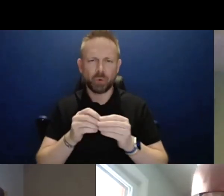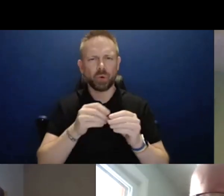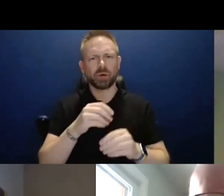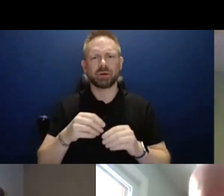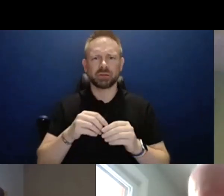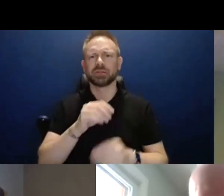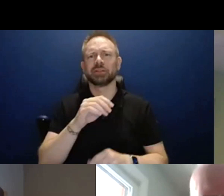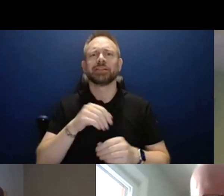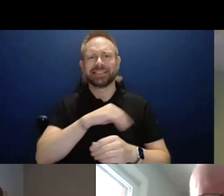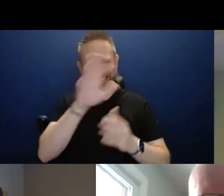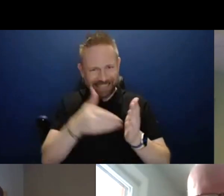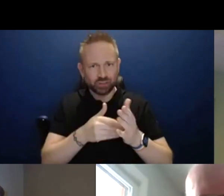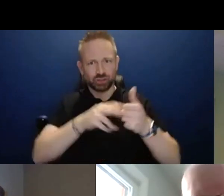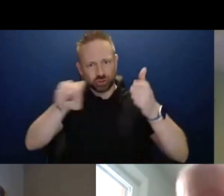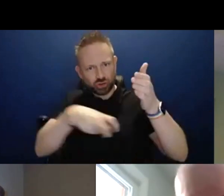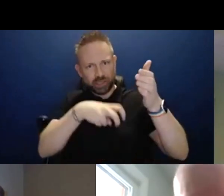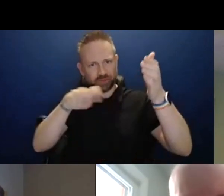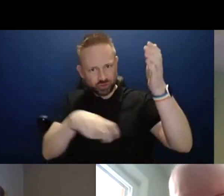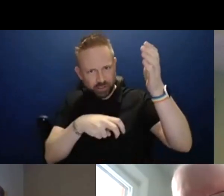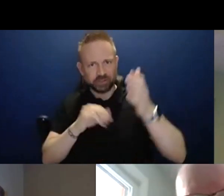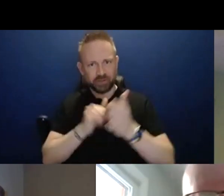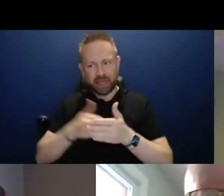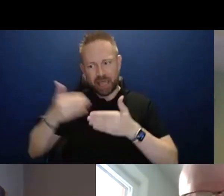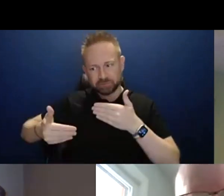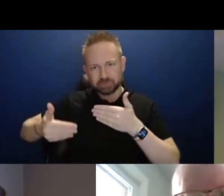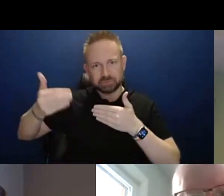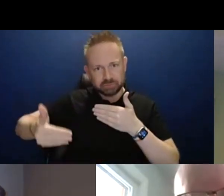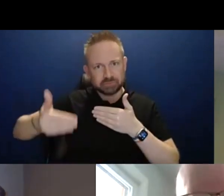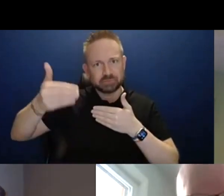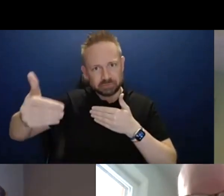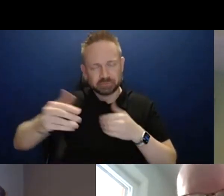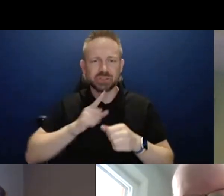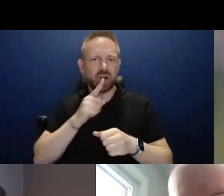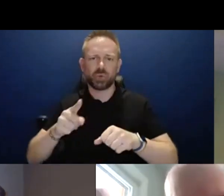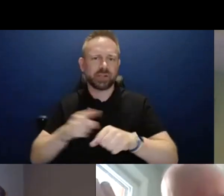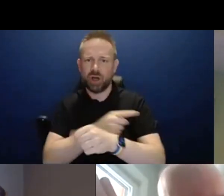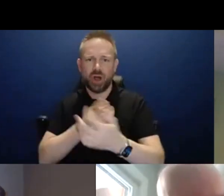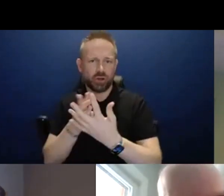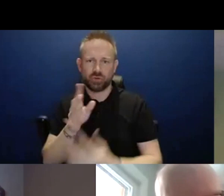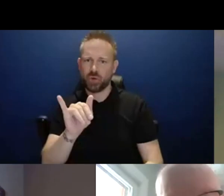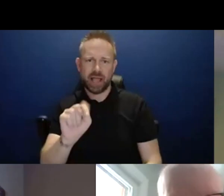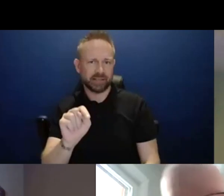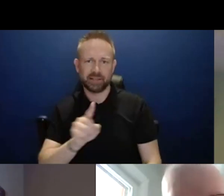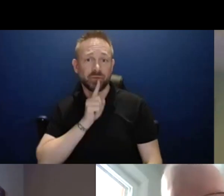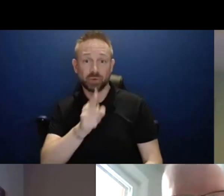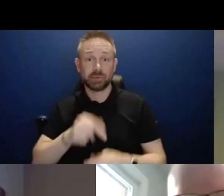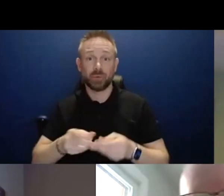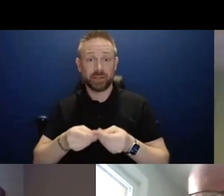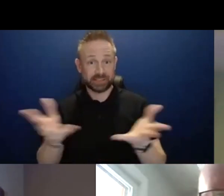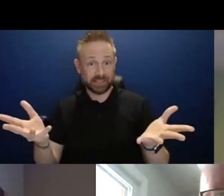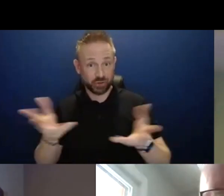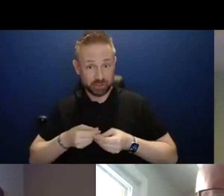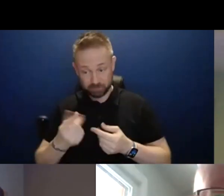the center. So, so that redesign phase, uh, isn't really very long in the it world. It's mainly discovery and then transition.